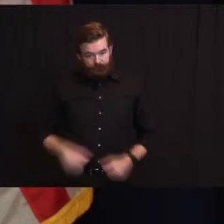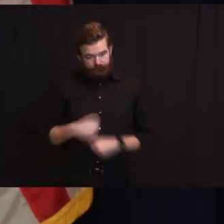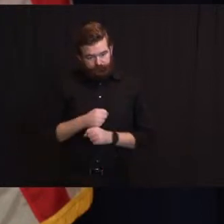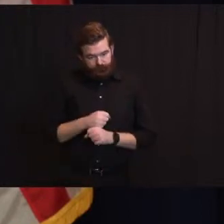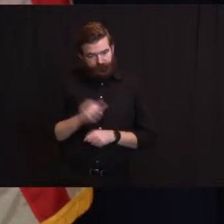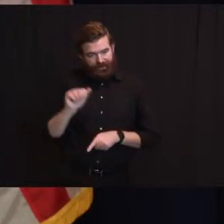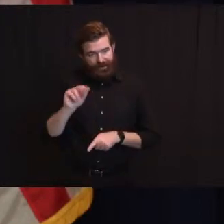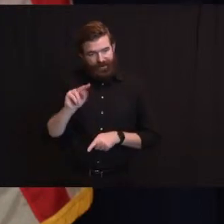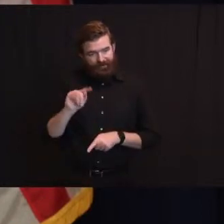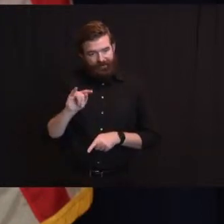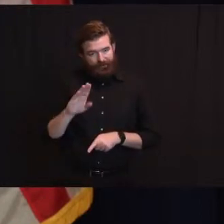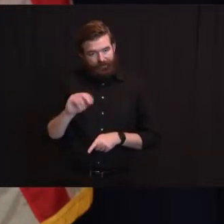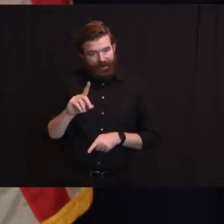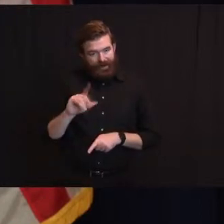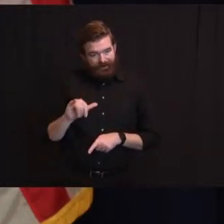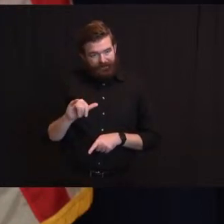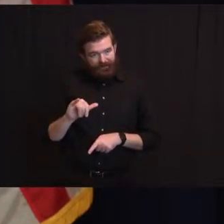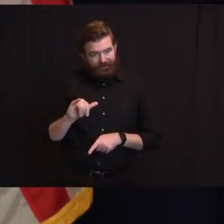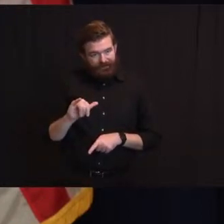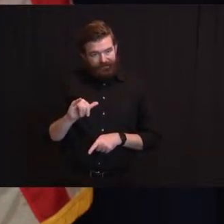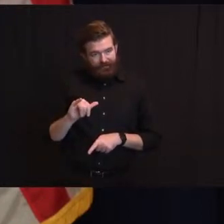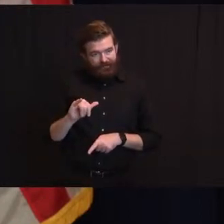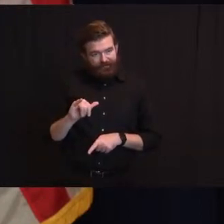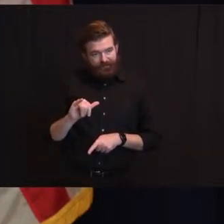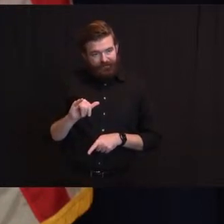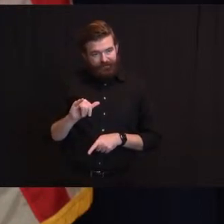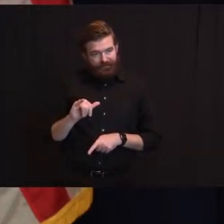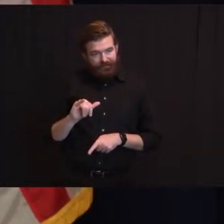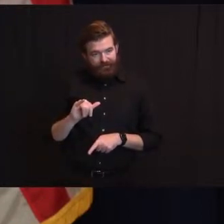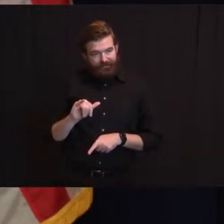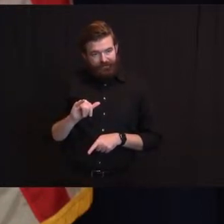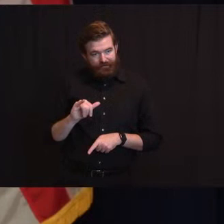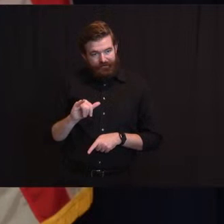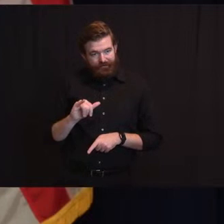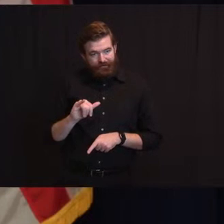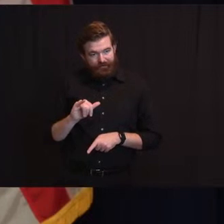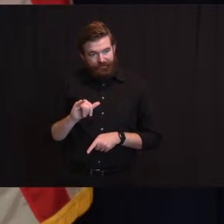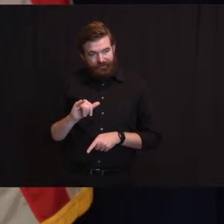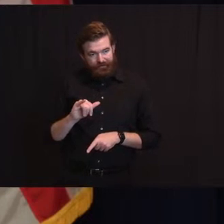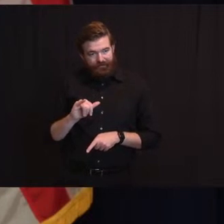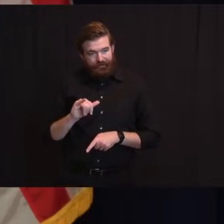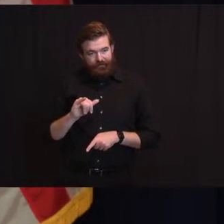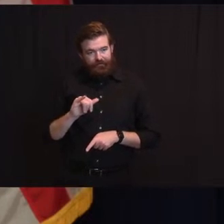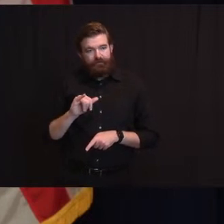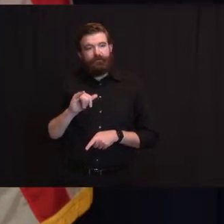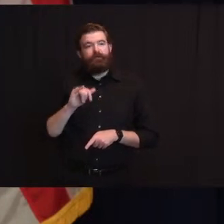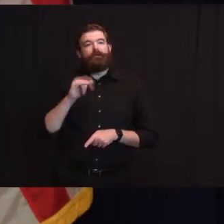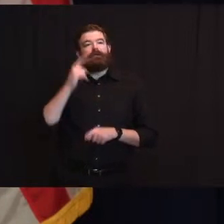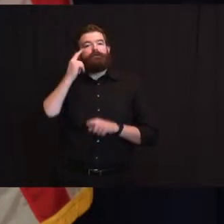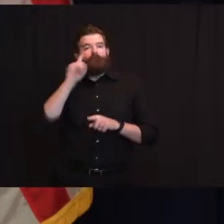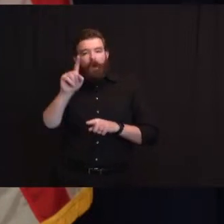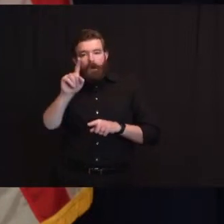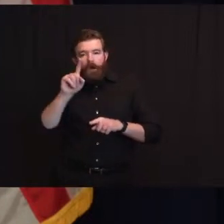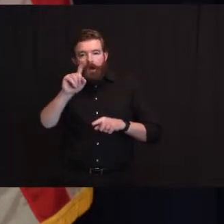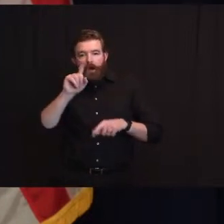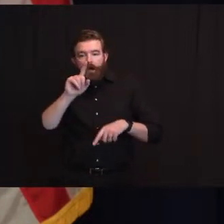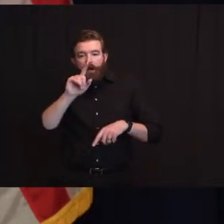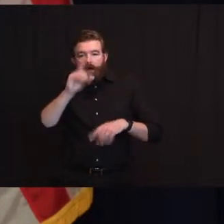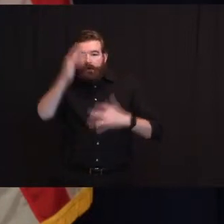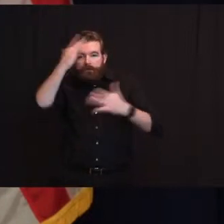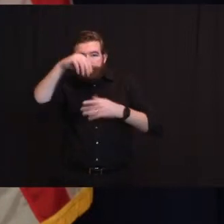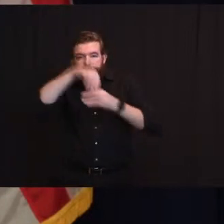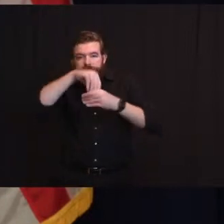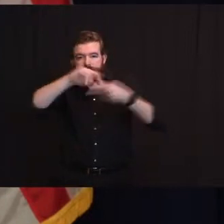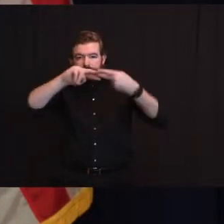the chances are the vaccine will continue to work fine and the reason for that is because for a virus to mutate enough